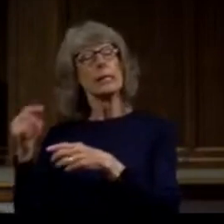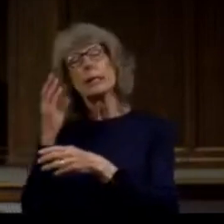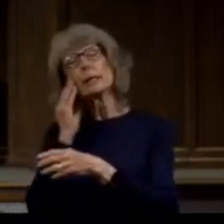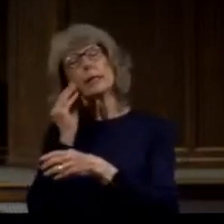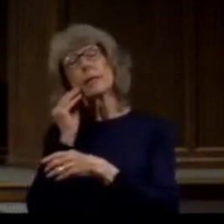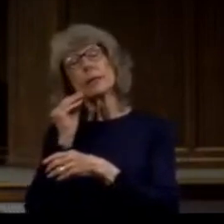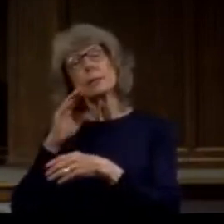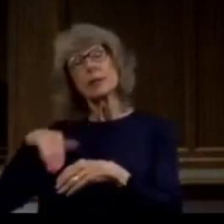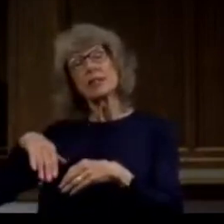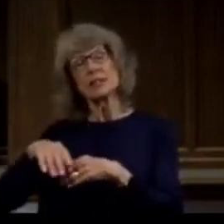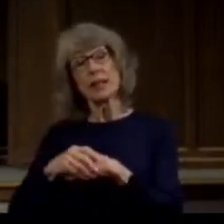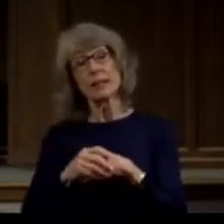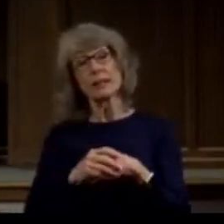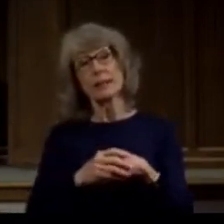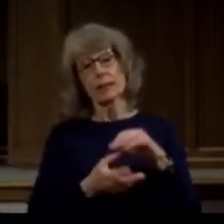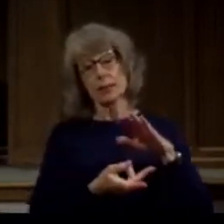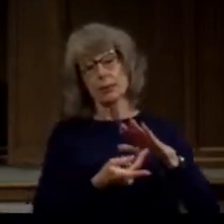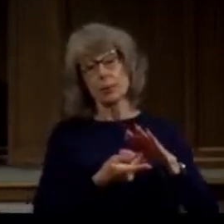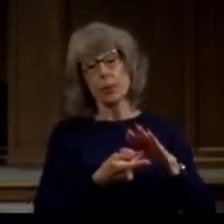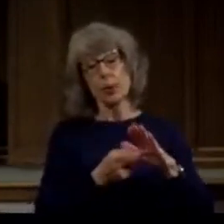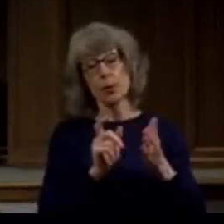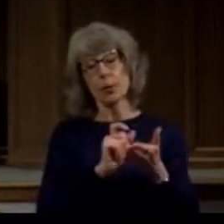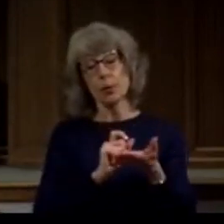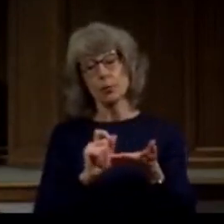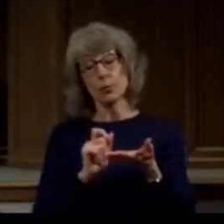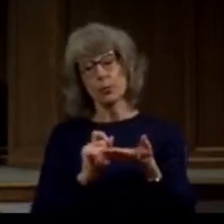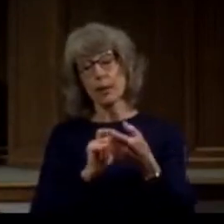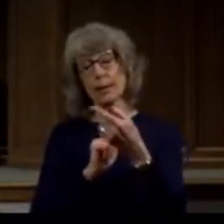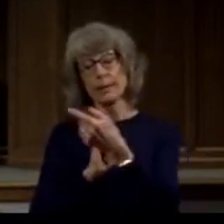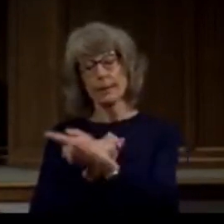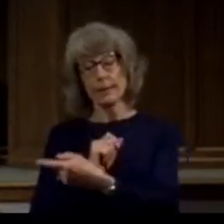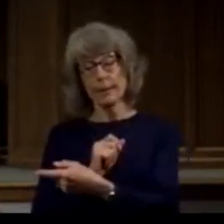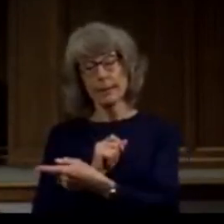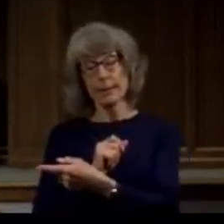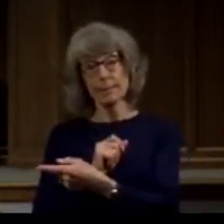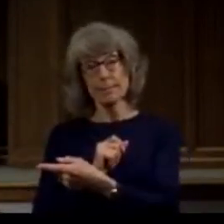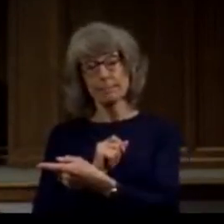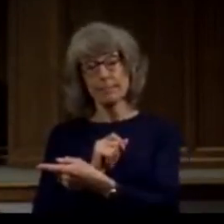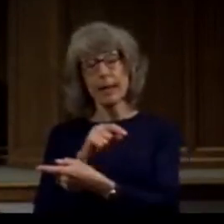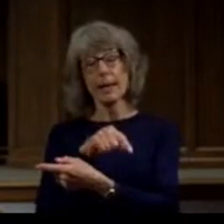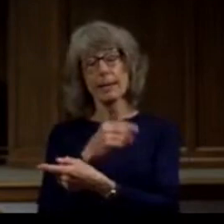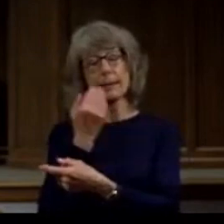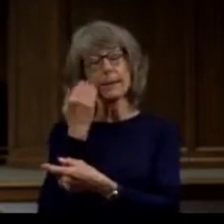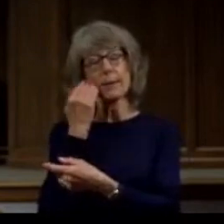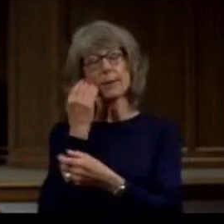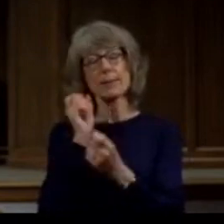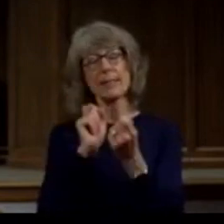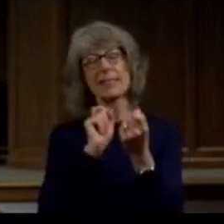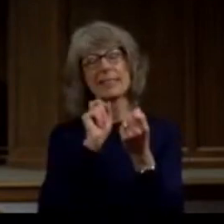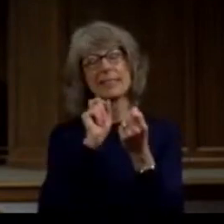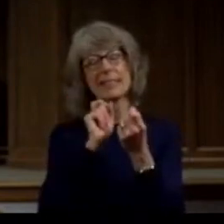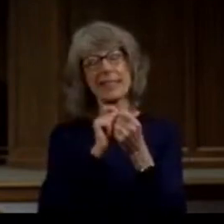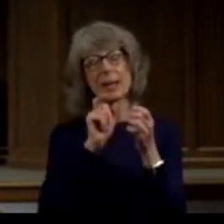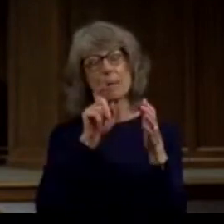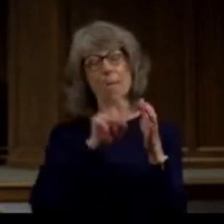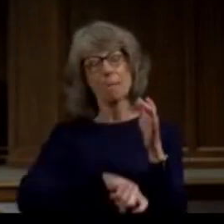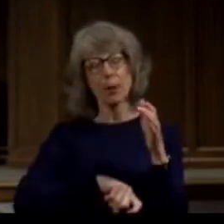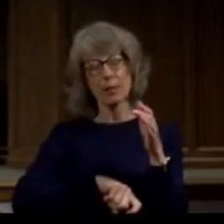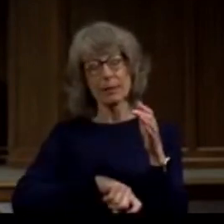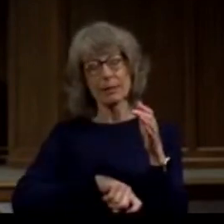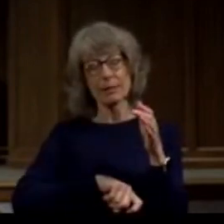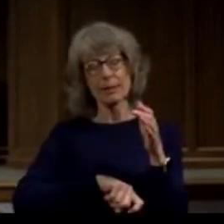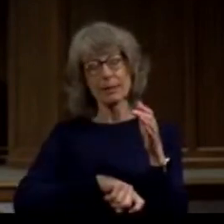Paul is writing Timothy knowing exactly the price that it will cost for